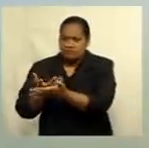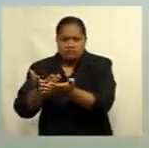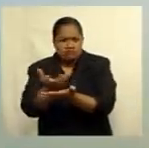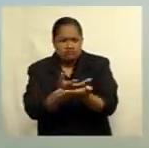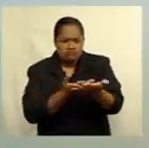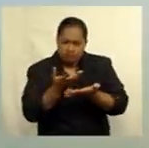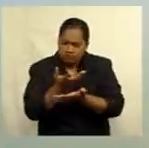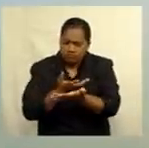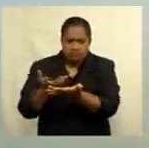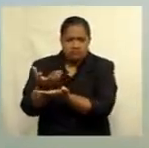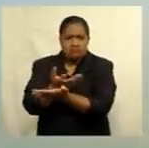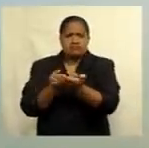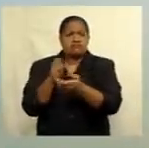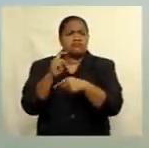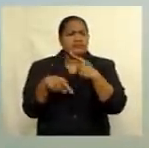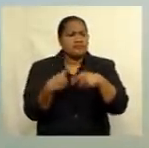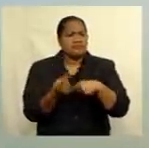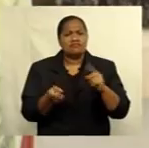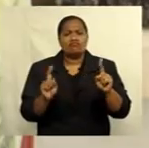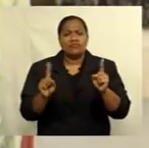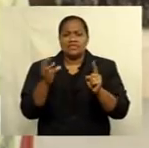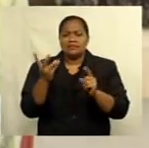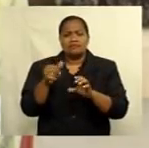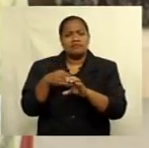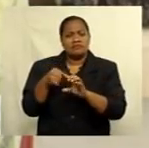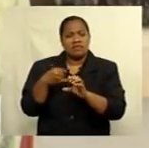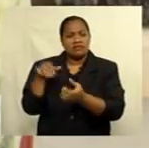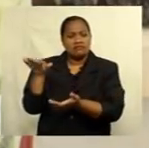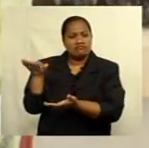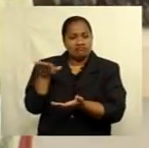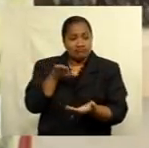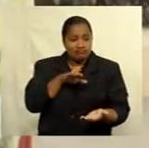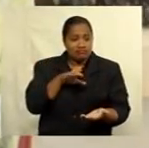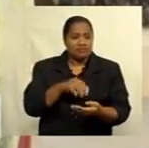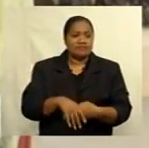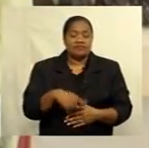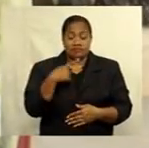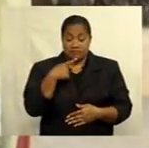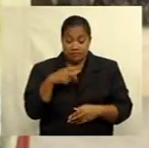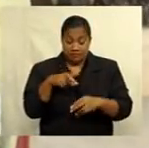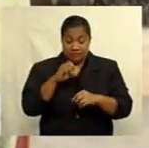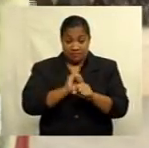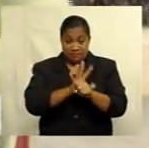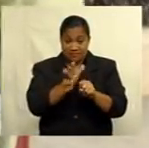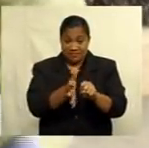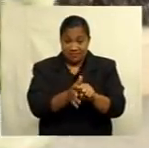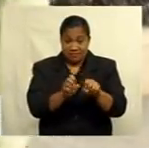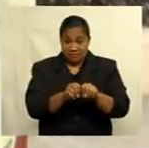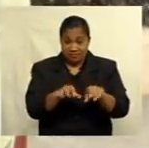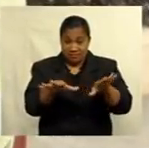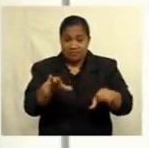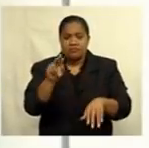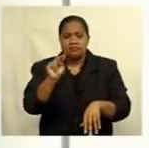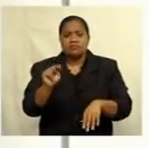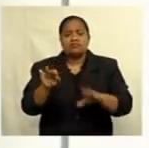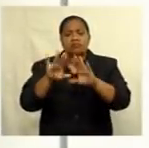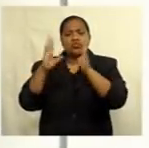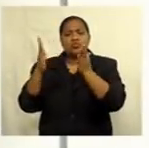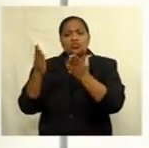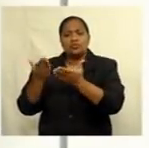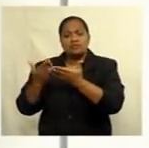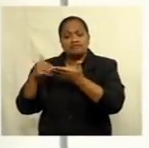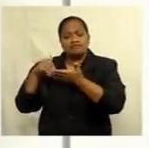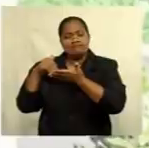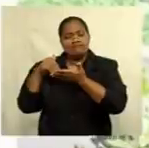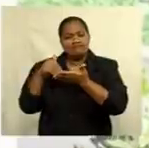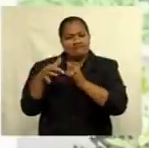regard to some immediate critical supplies. He adds the COVID-19 pandemic requires a global response. You can